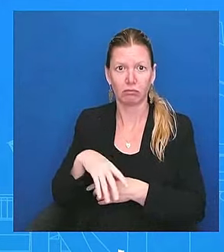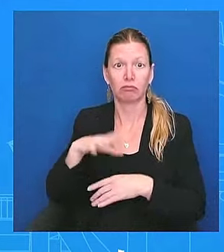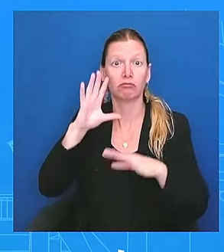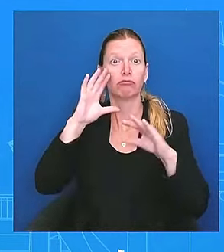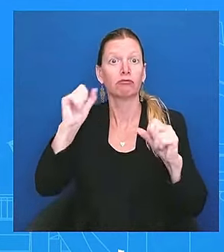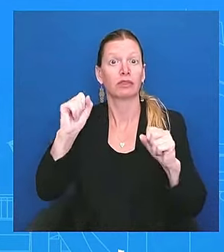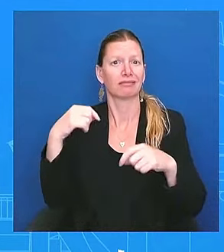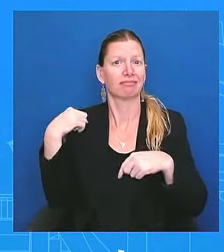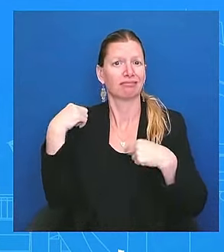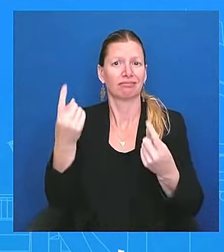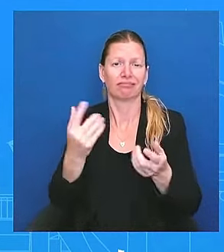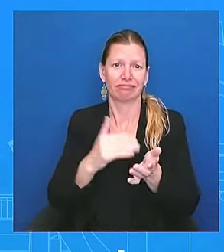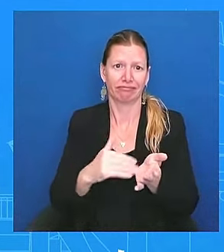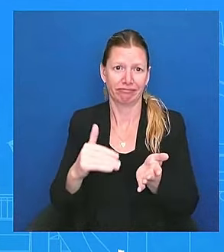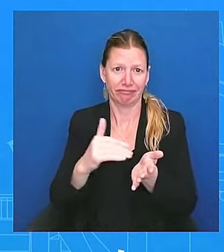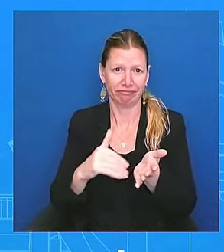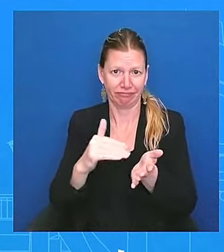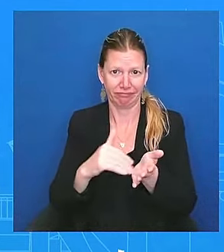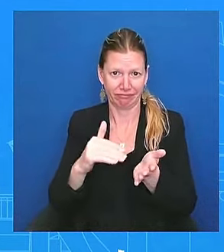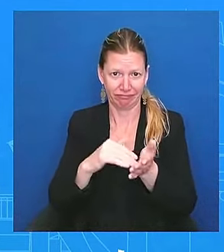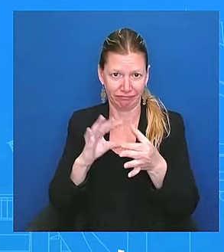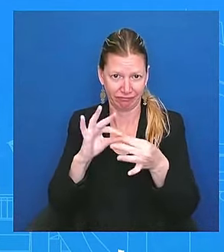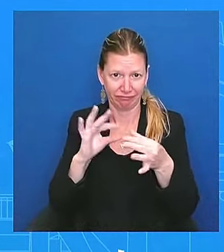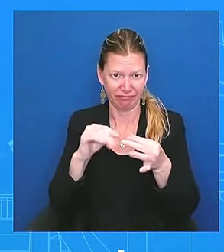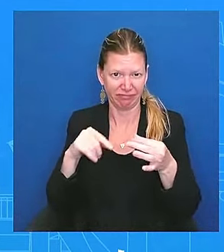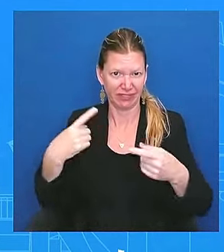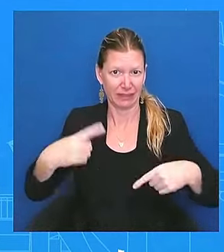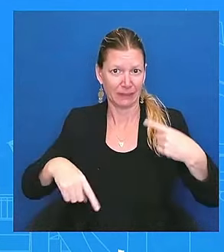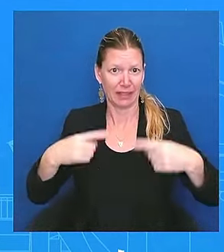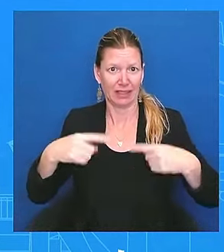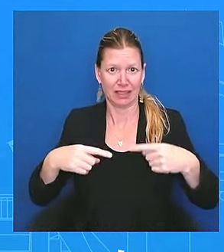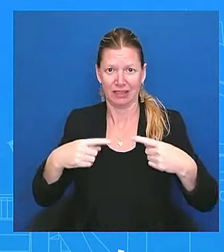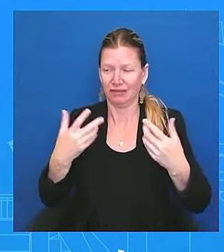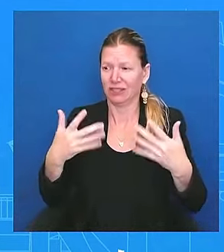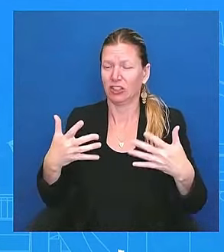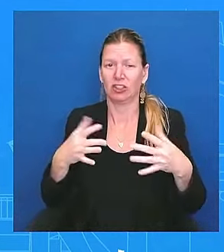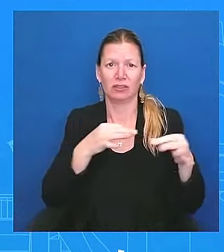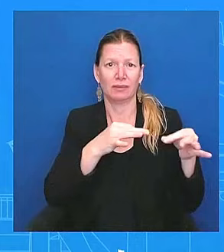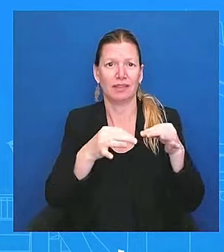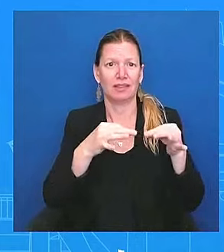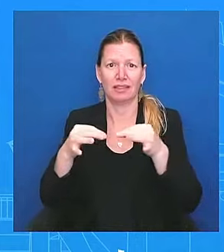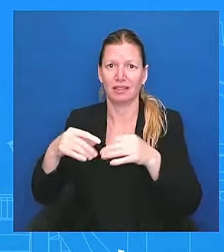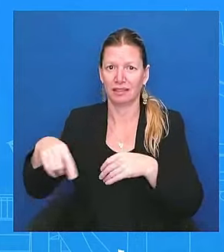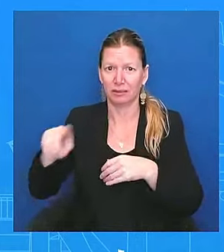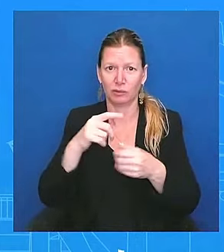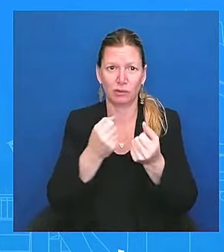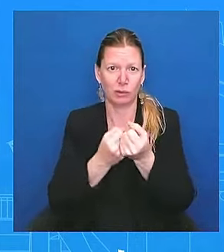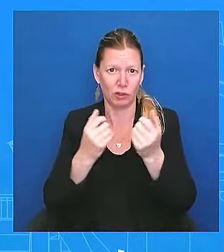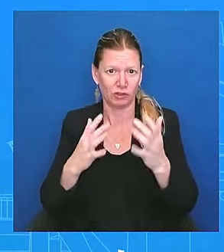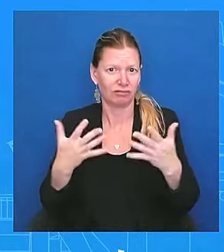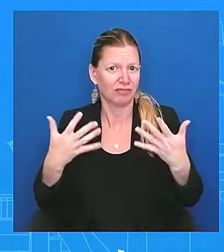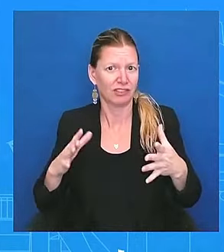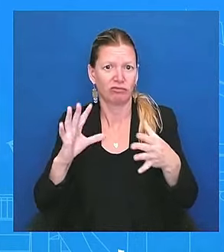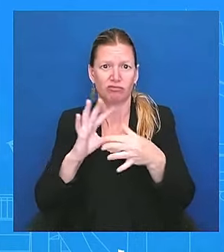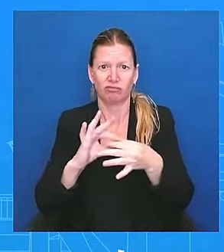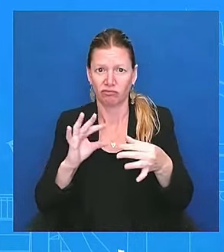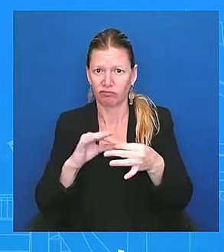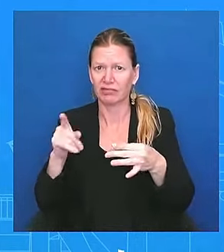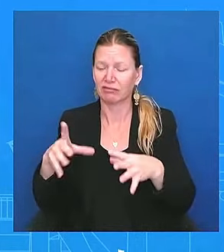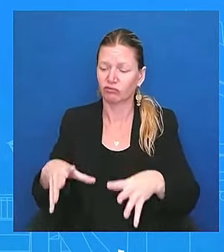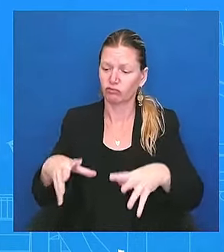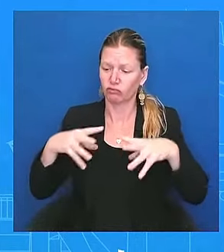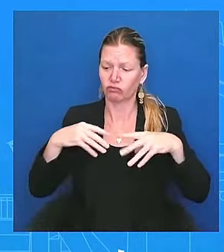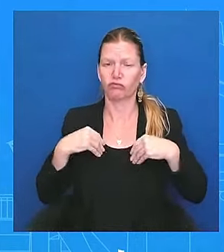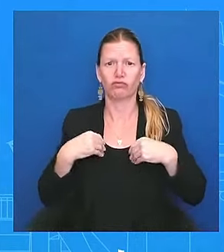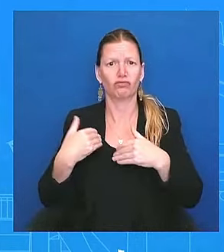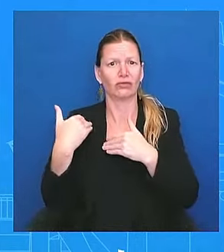And as you just stated, he did that. He talked about, he owned that the debate was not his best night. And he said himself, it's not